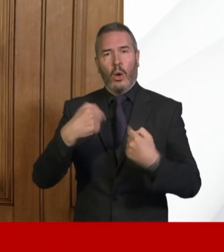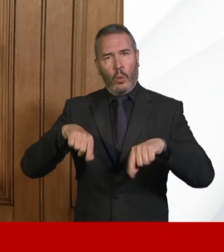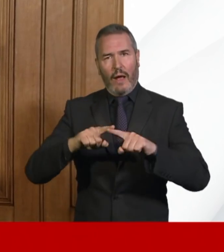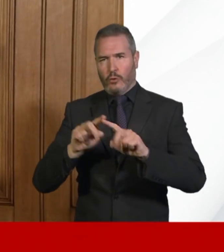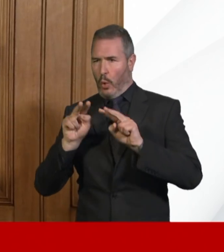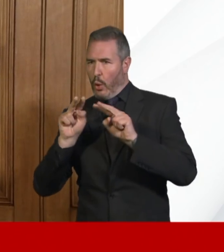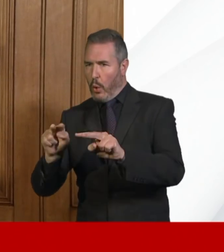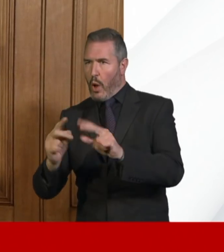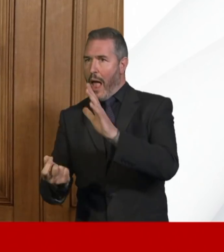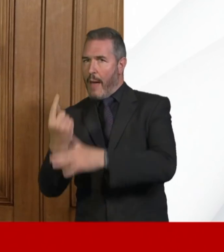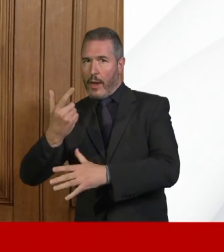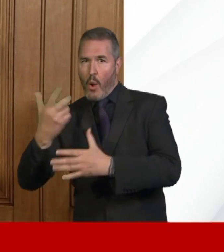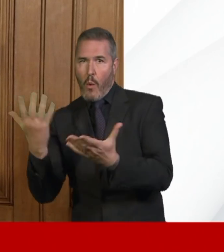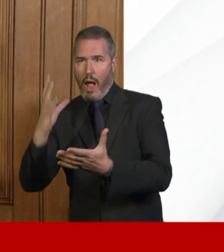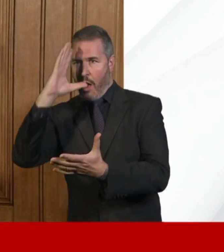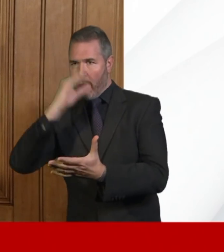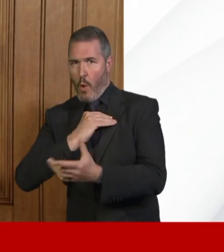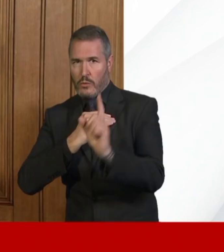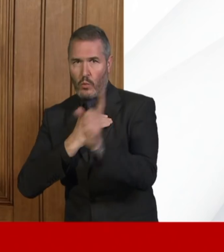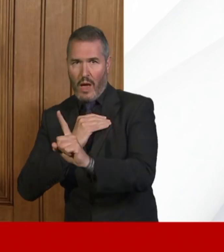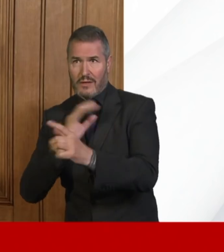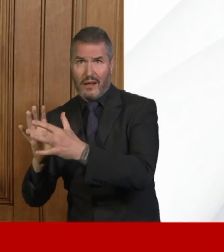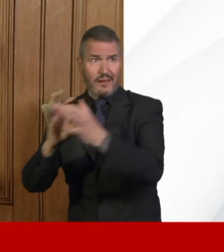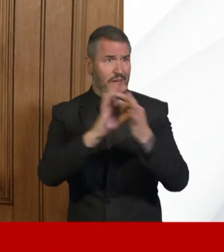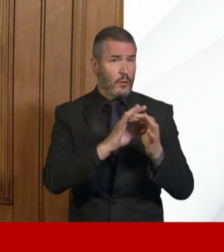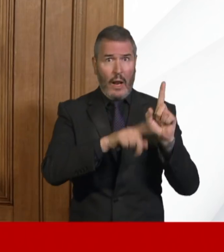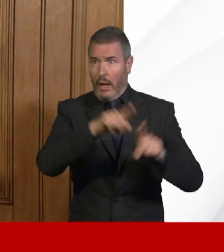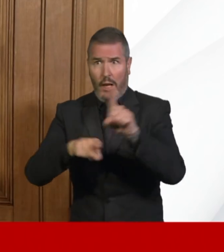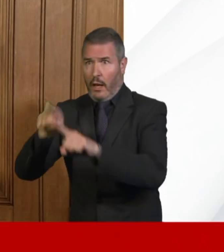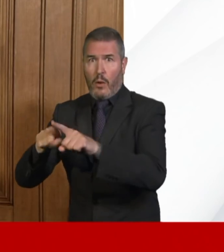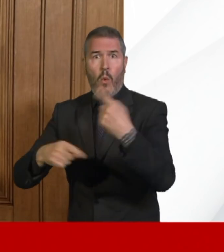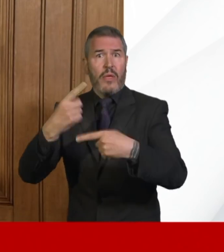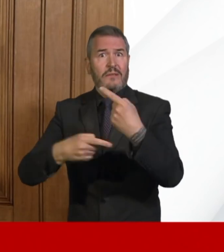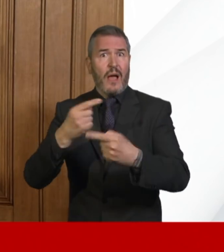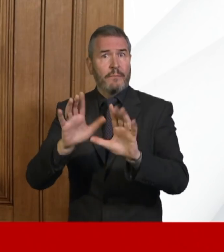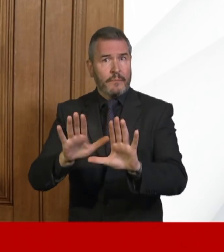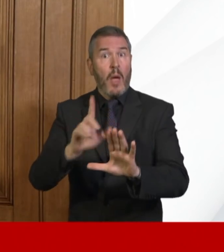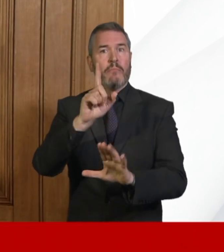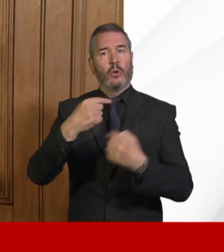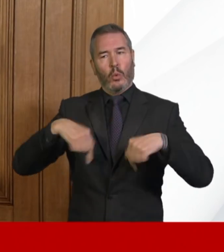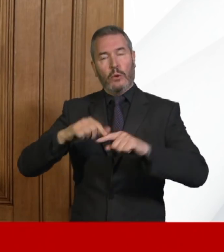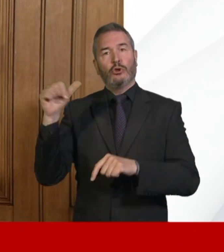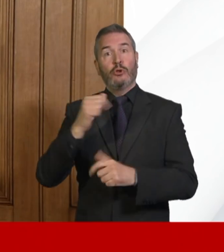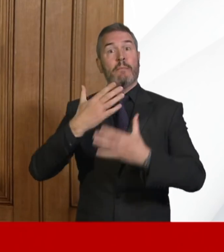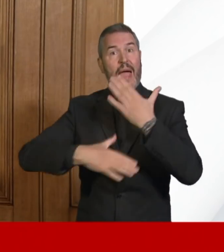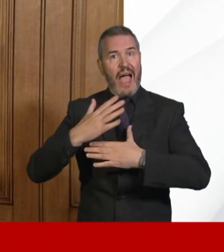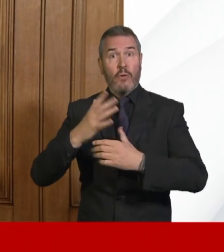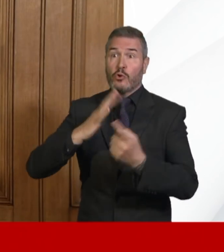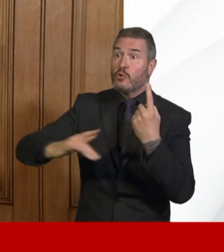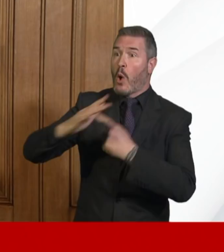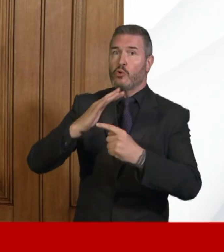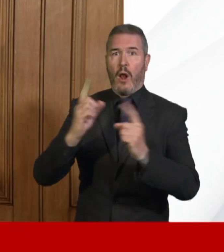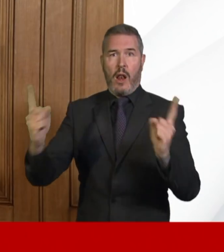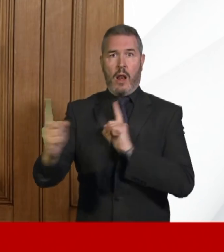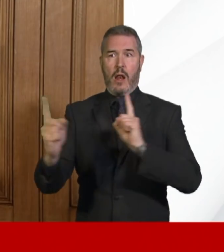take as individuals and collectively as a population. If we practice social distancing effectively, we will